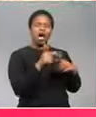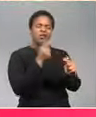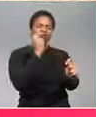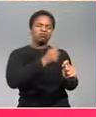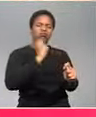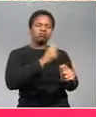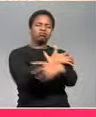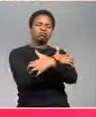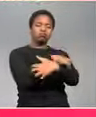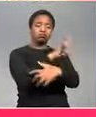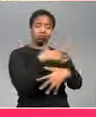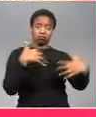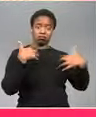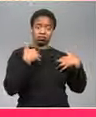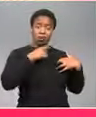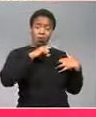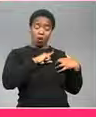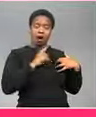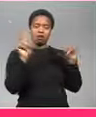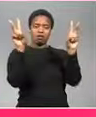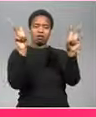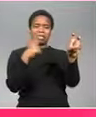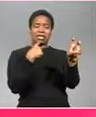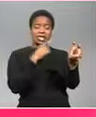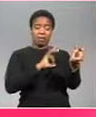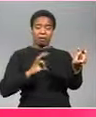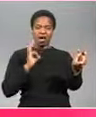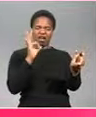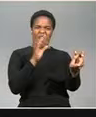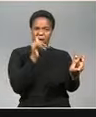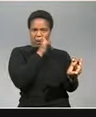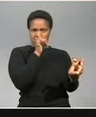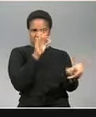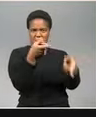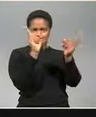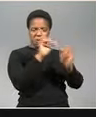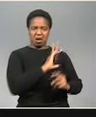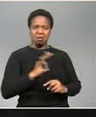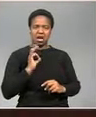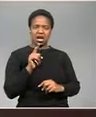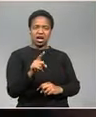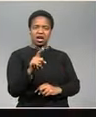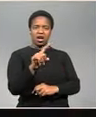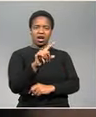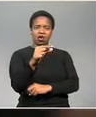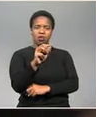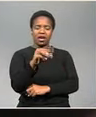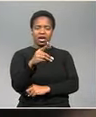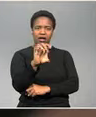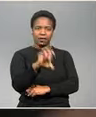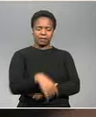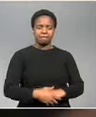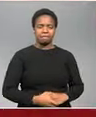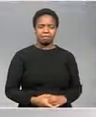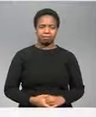under attack they're worried it may be because of their statement referring to a tech Queenie mayor Zandile Goumede as a gangster mayor